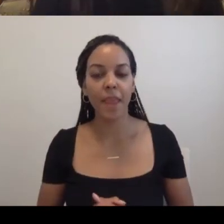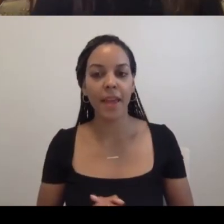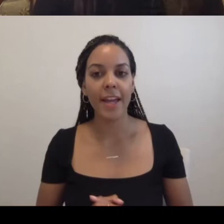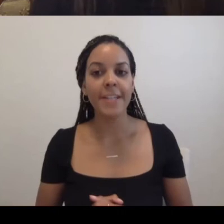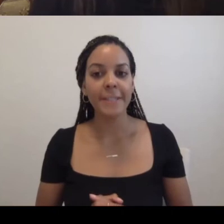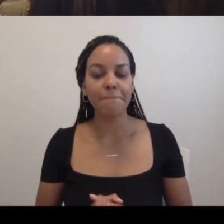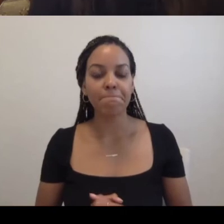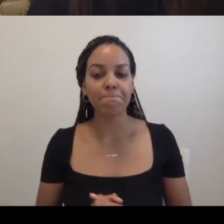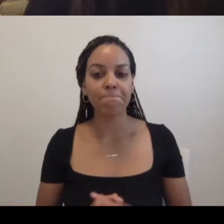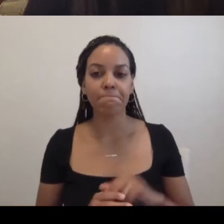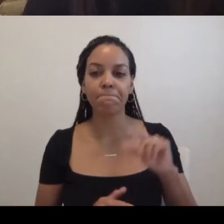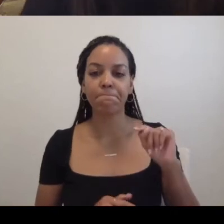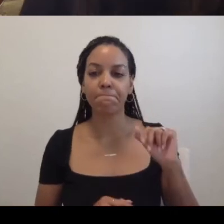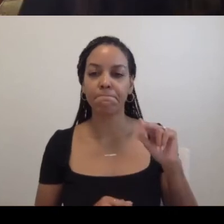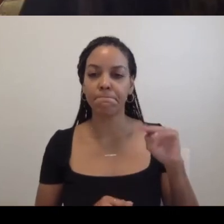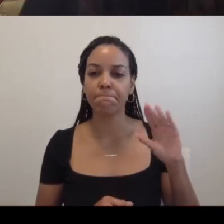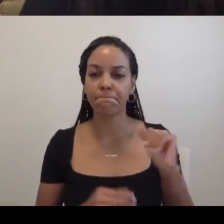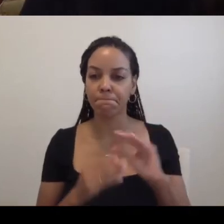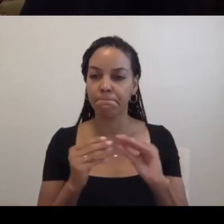Well, I think it's...